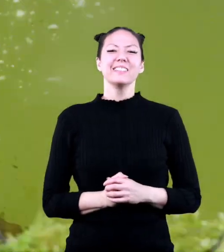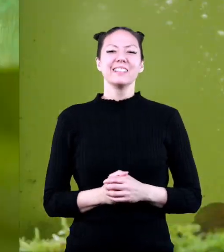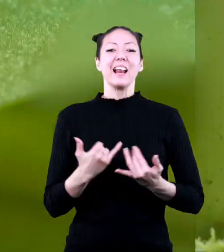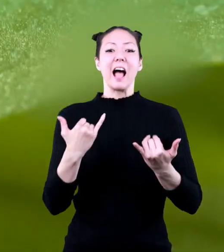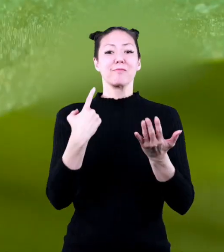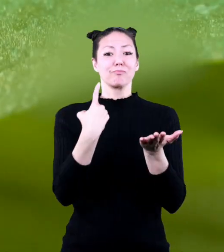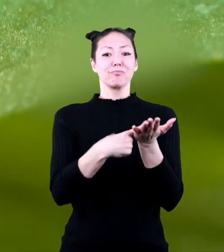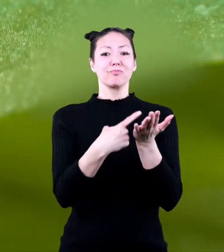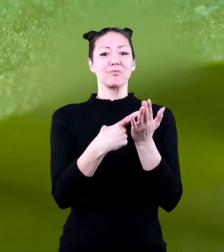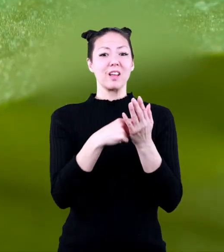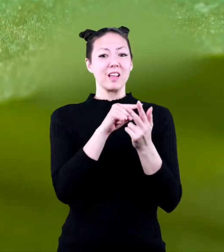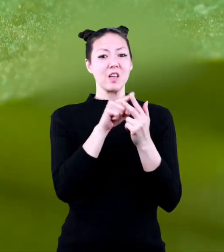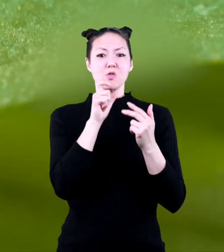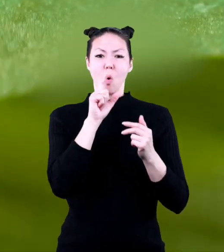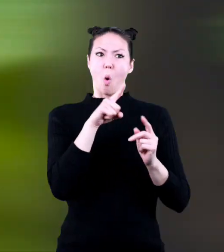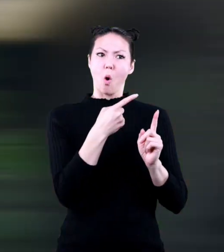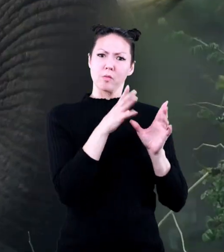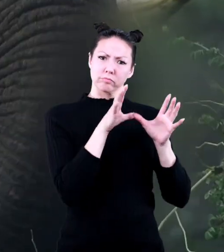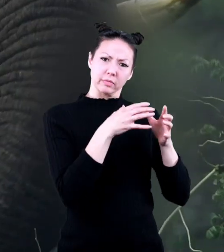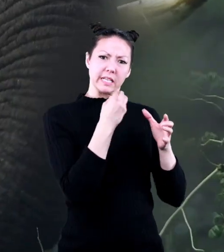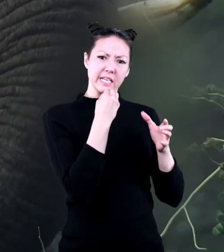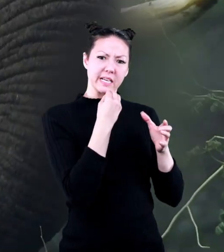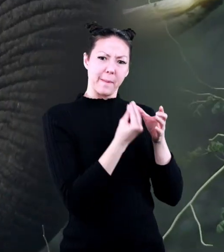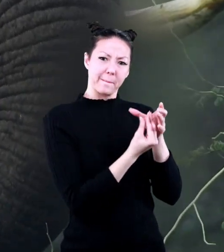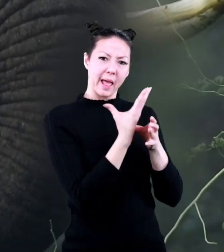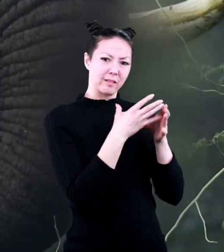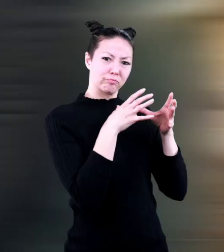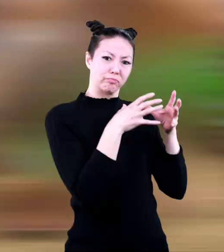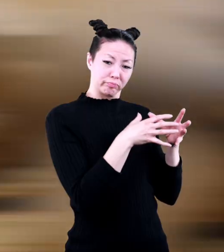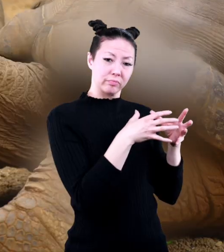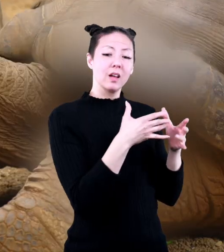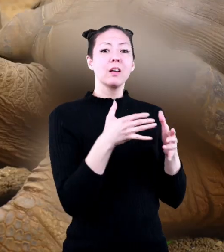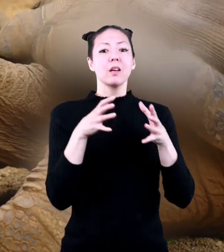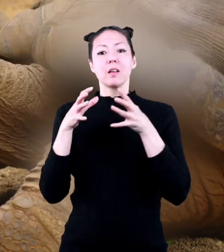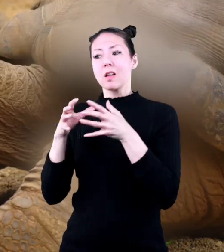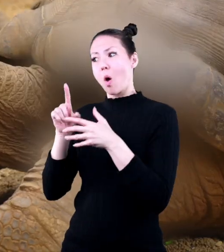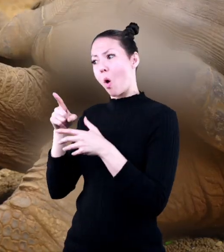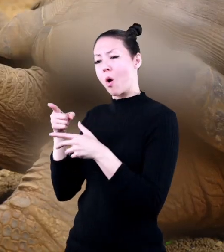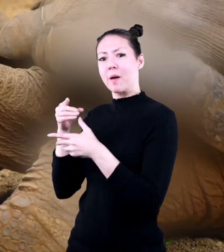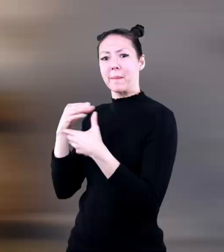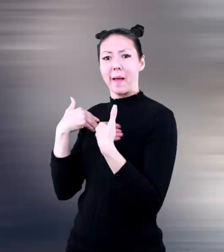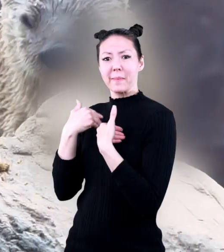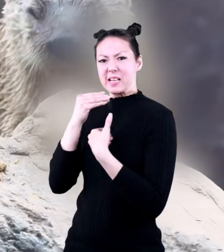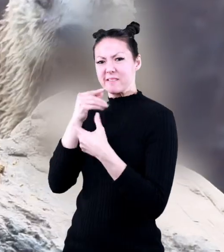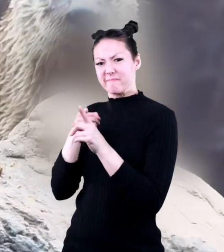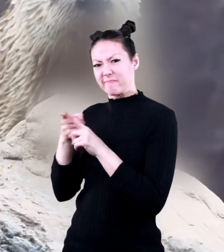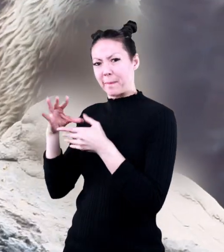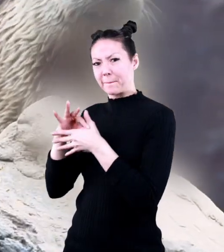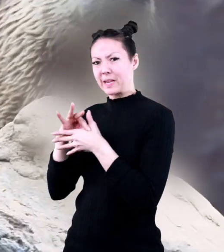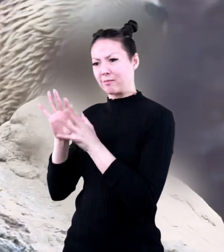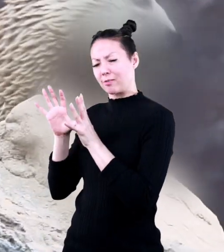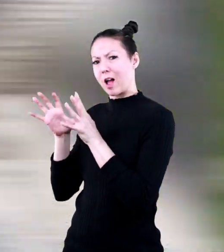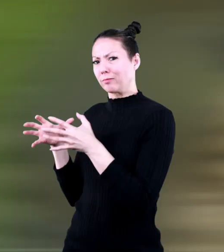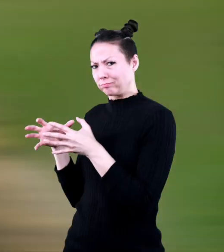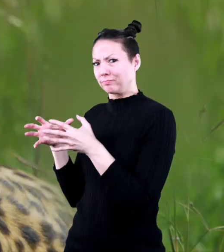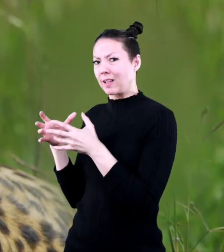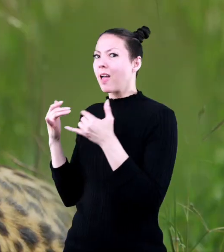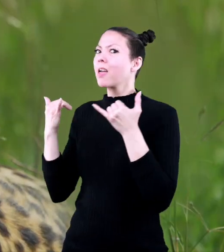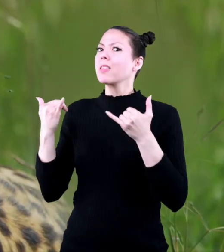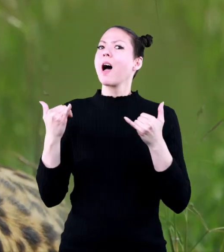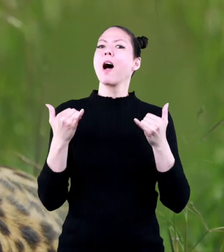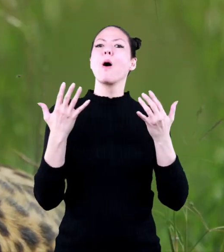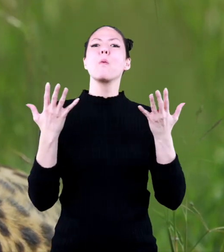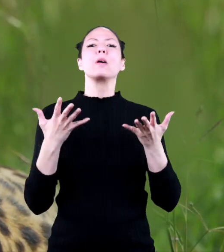We have talked about animals who only eat plants and animals who only eat meat.